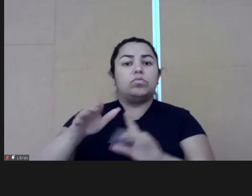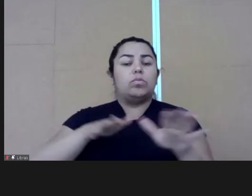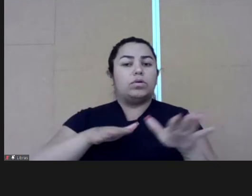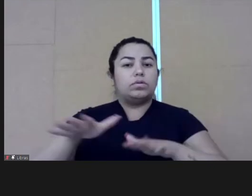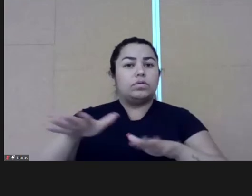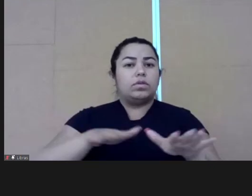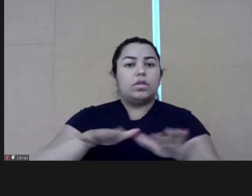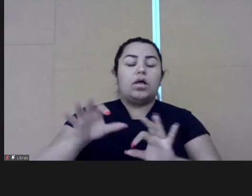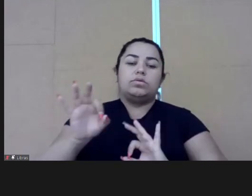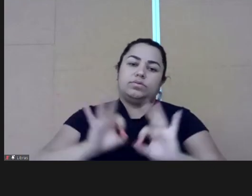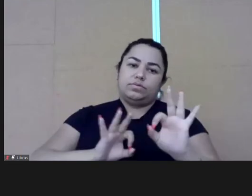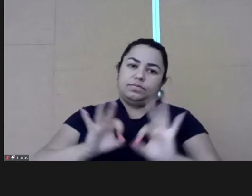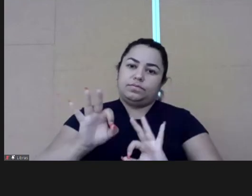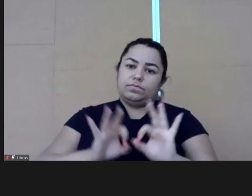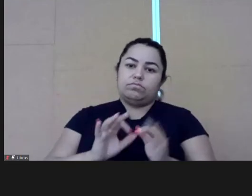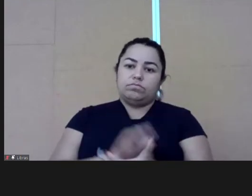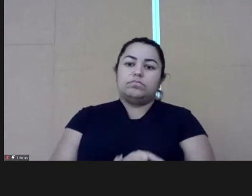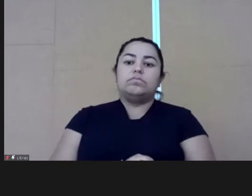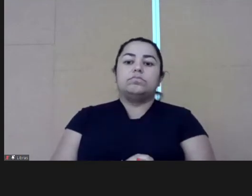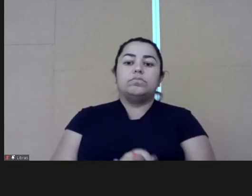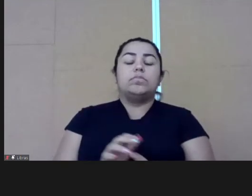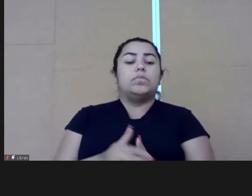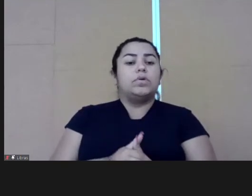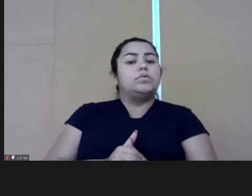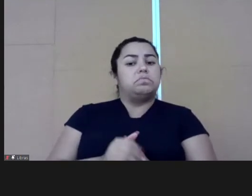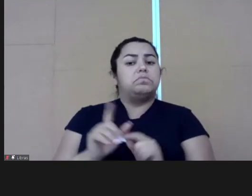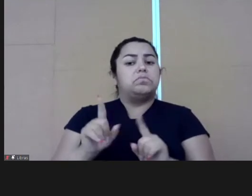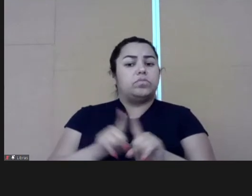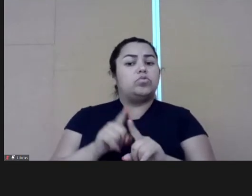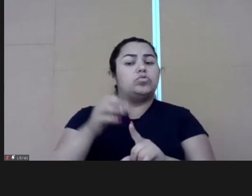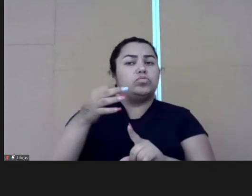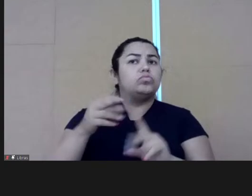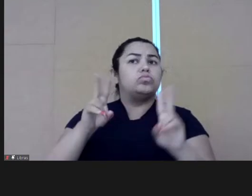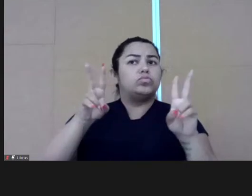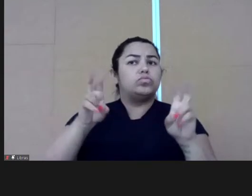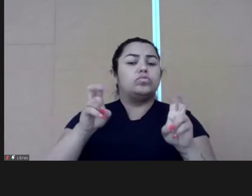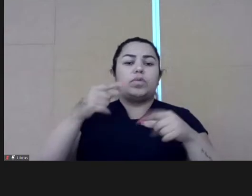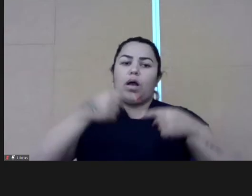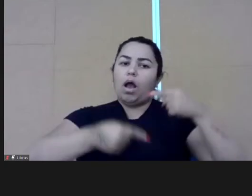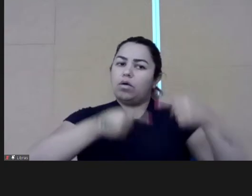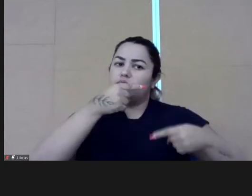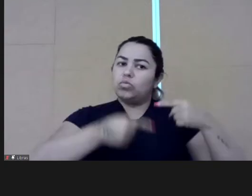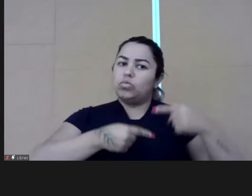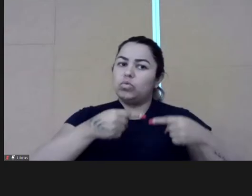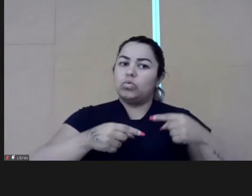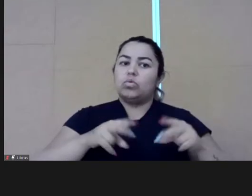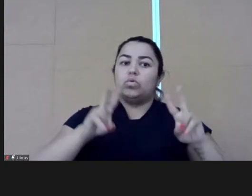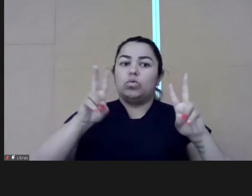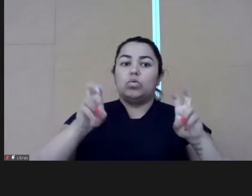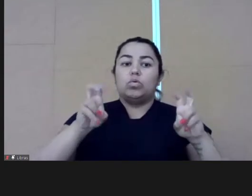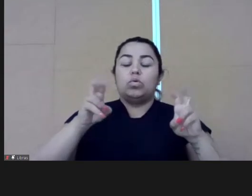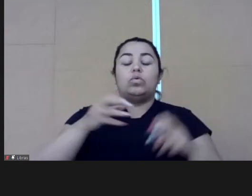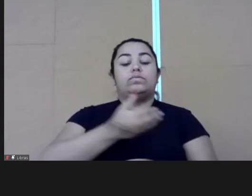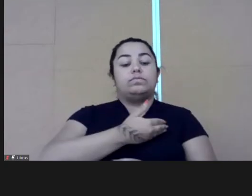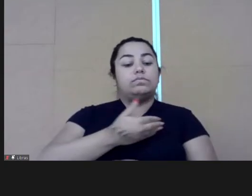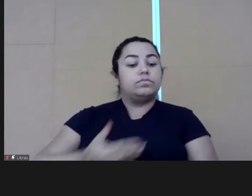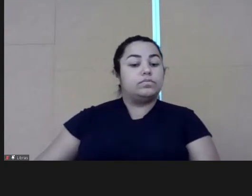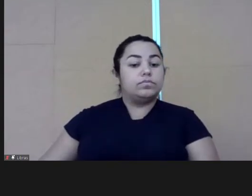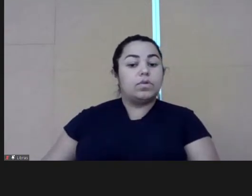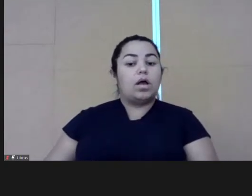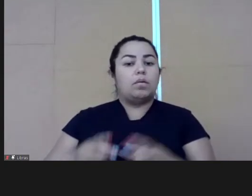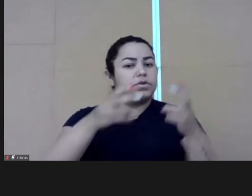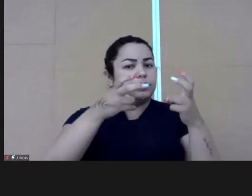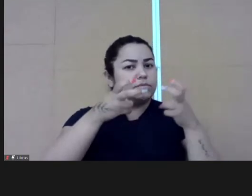society, when it mobilizes, when it organizes itself, we have interesting